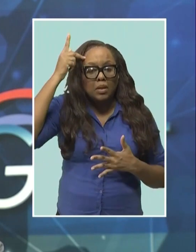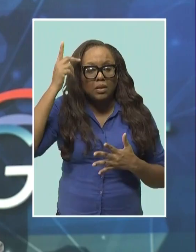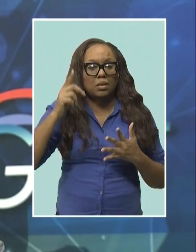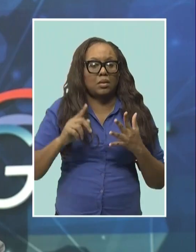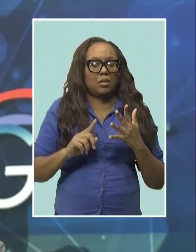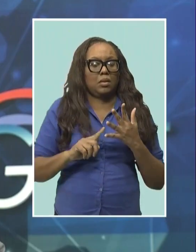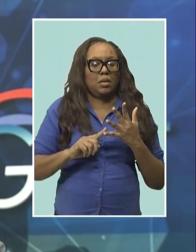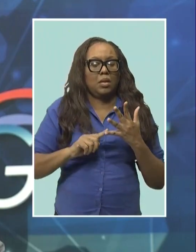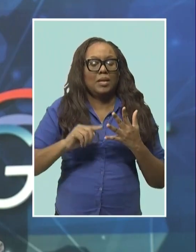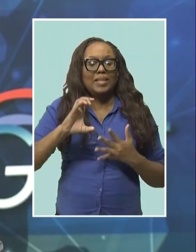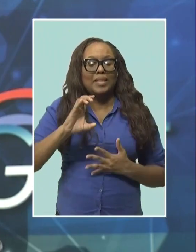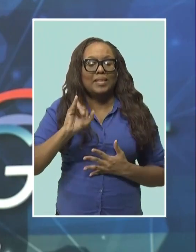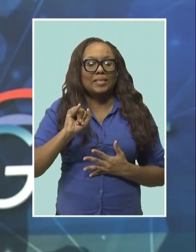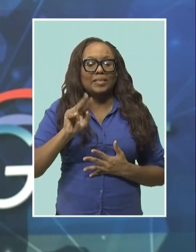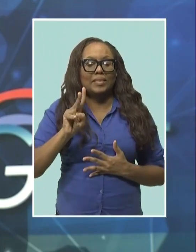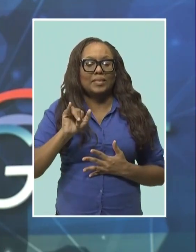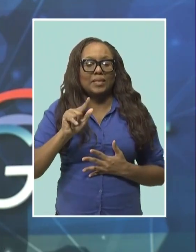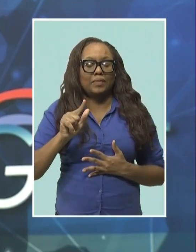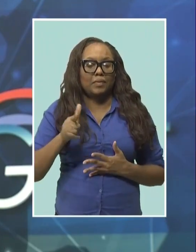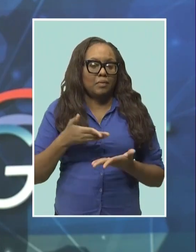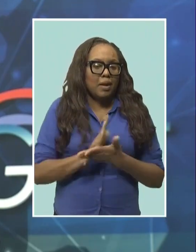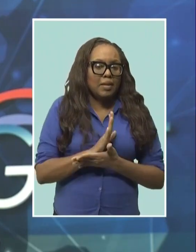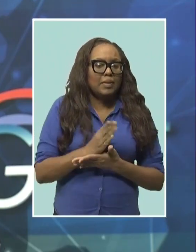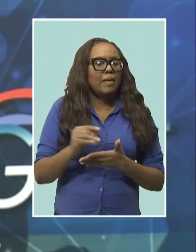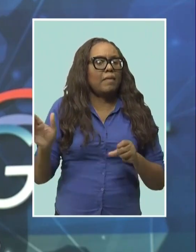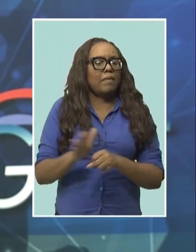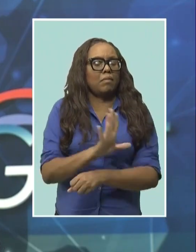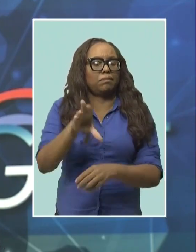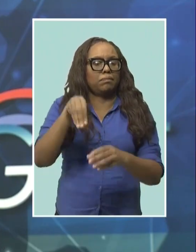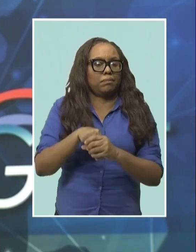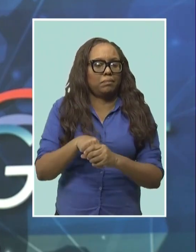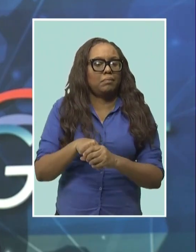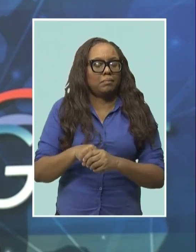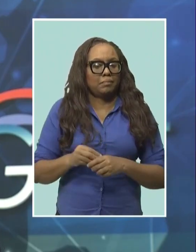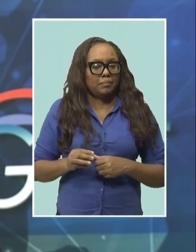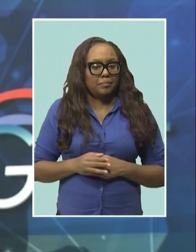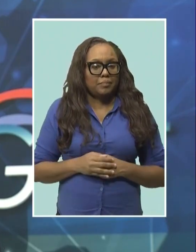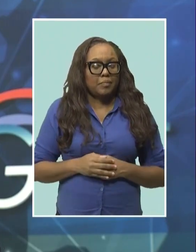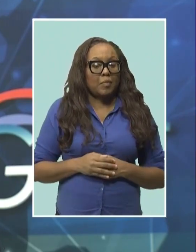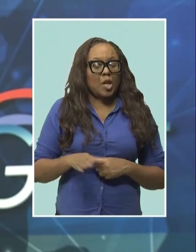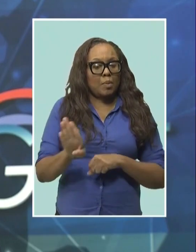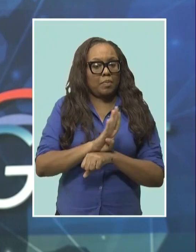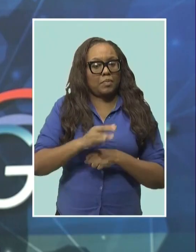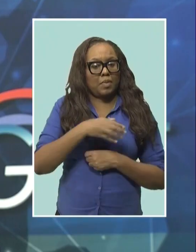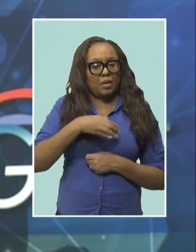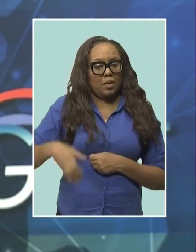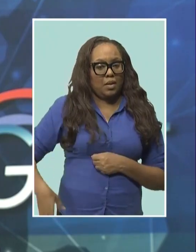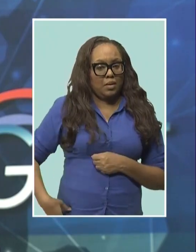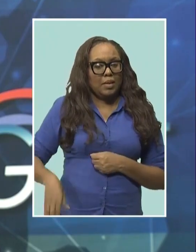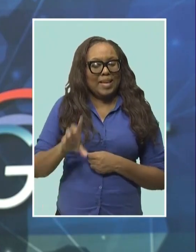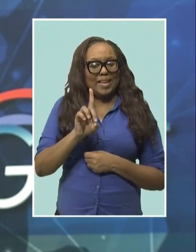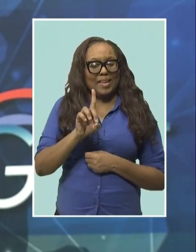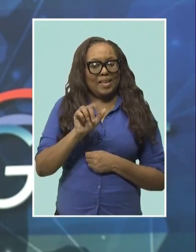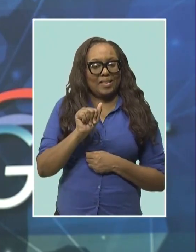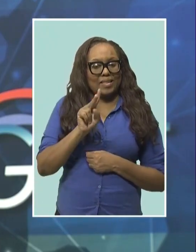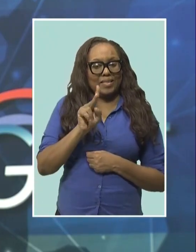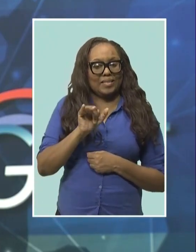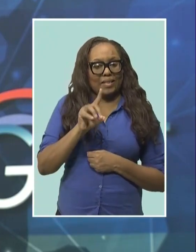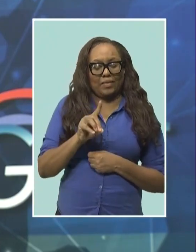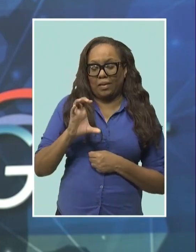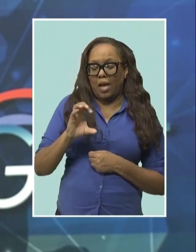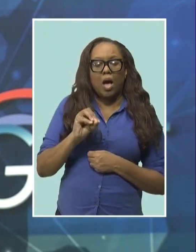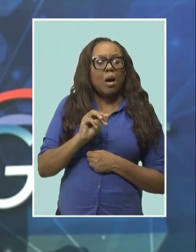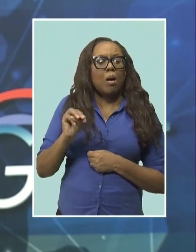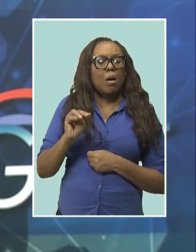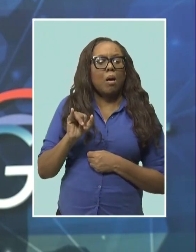equal participation in society. Barbados's ambassador to CARICOM, David Comichon, who participated in the forum, revealed it